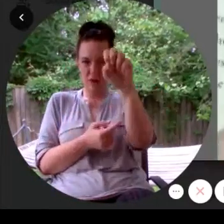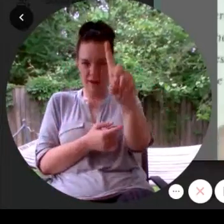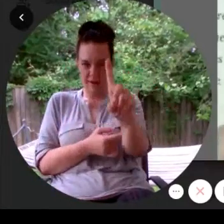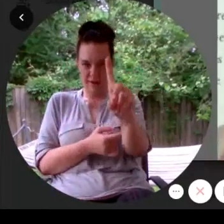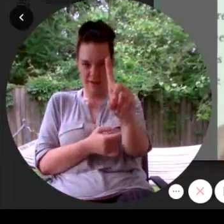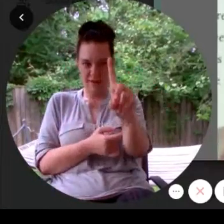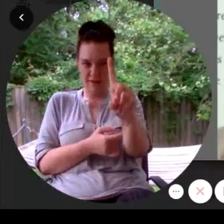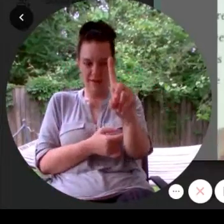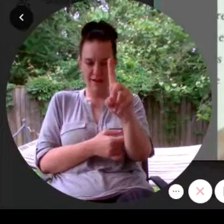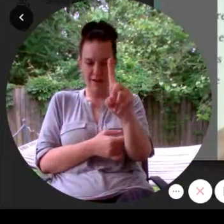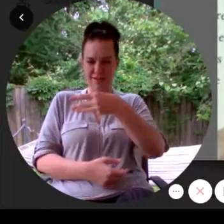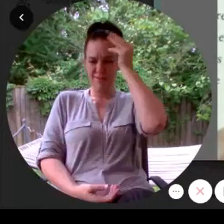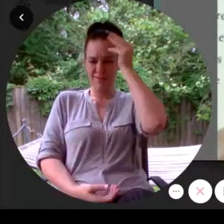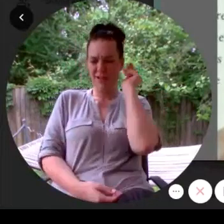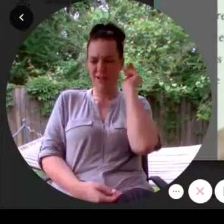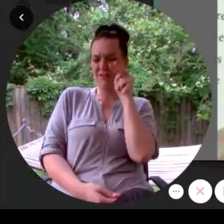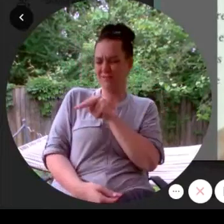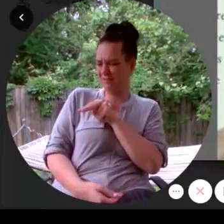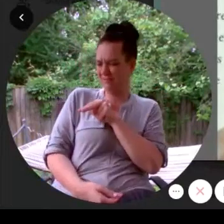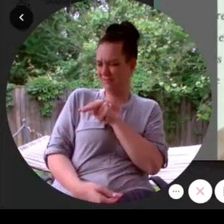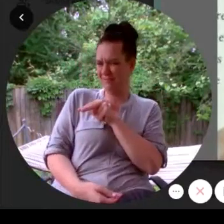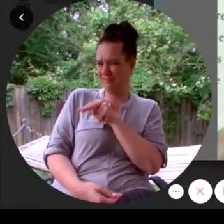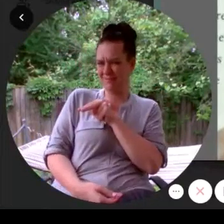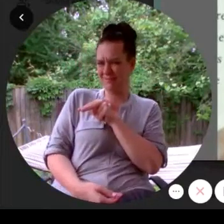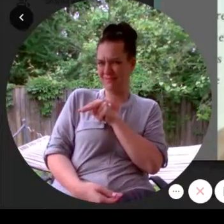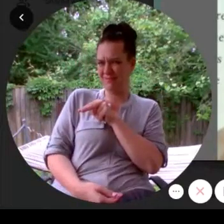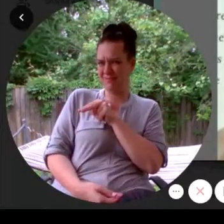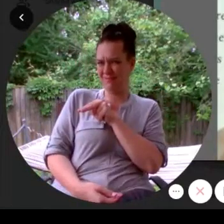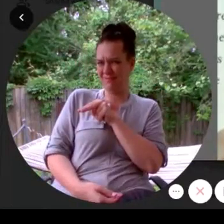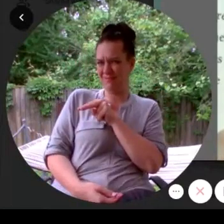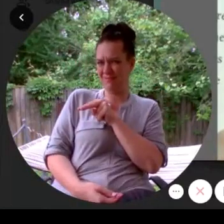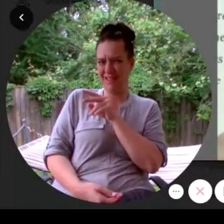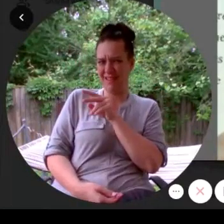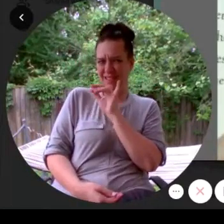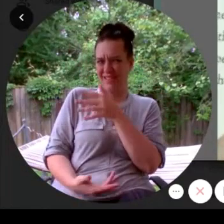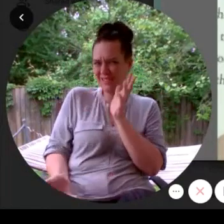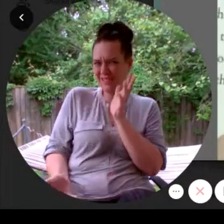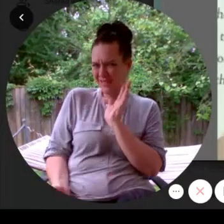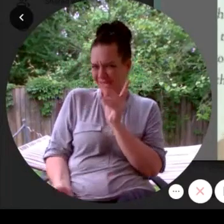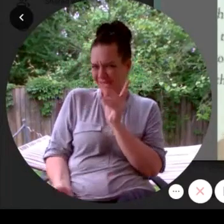stared at the thread thread that's all